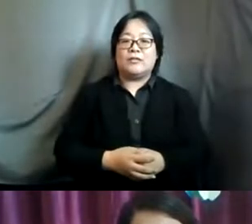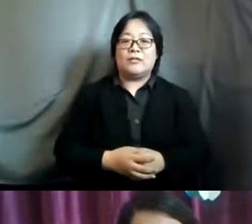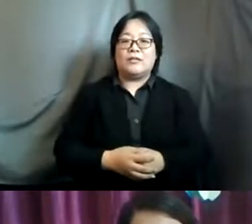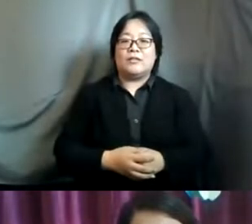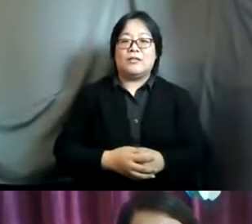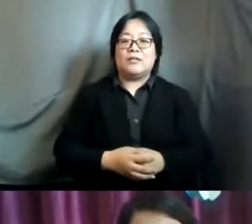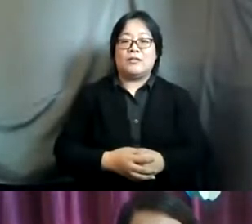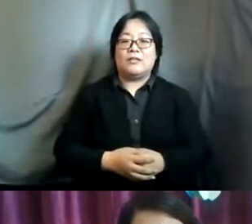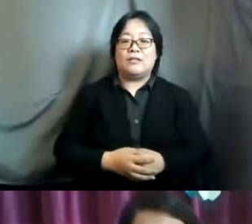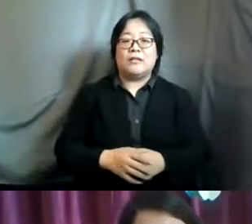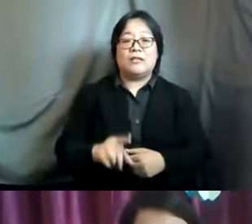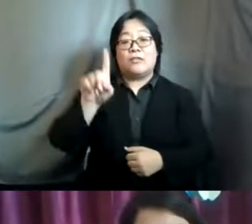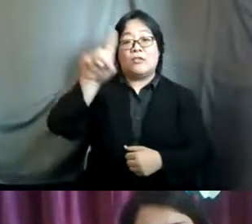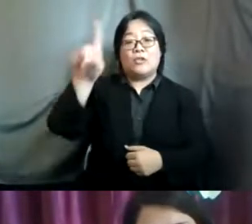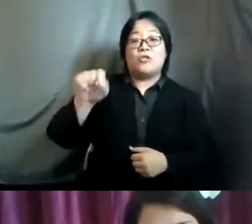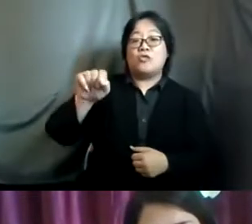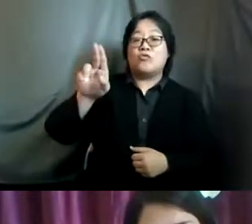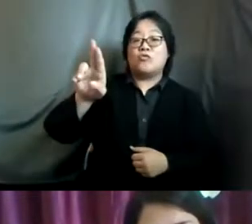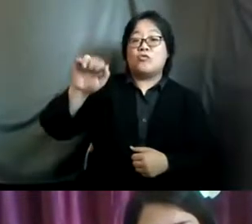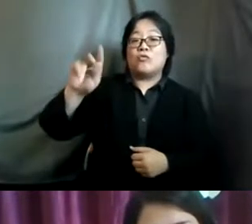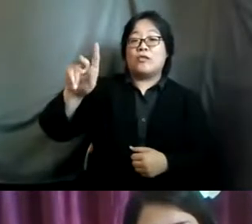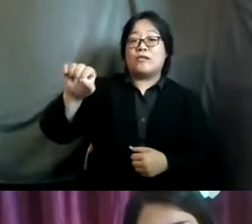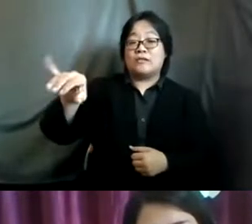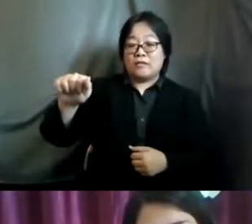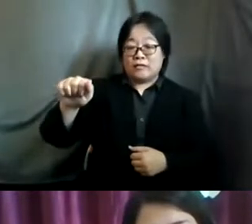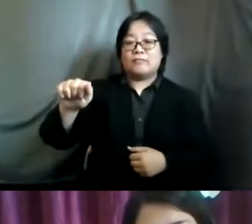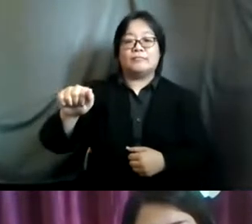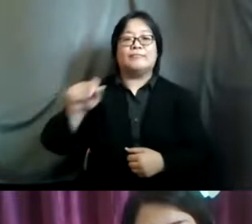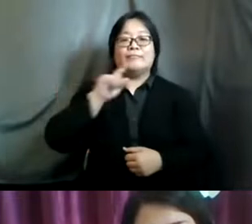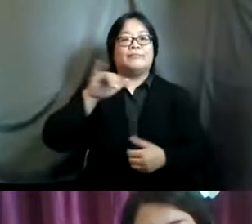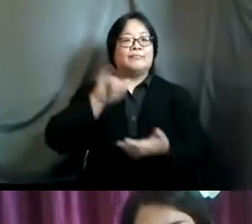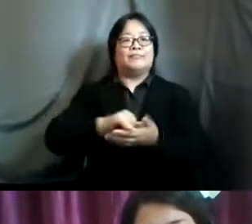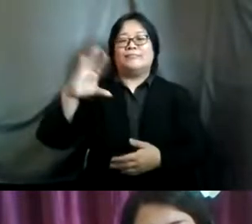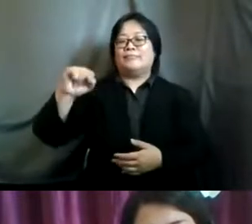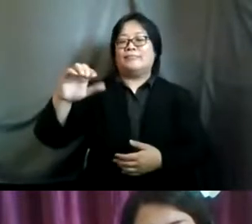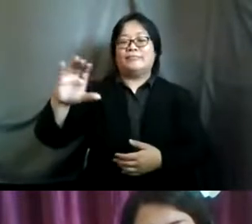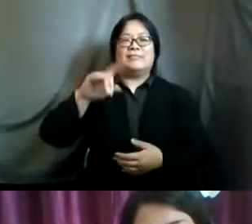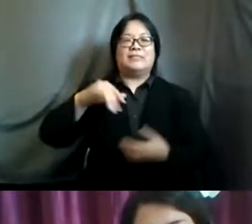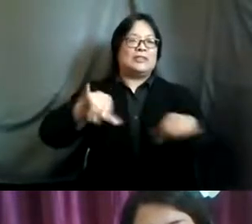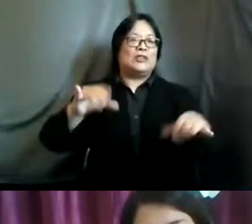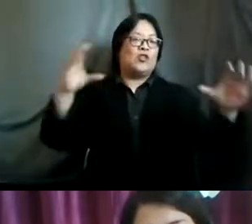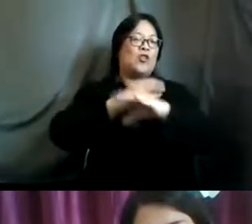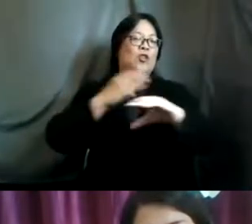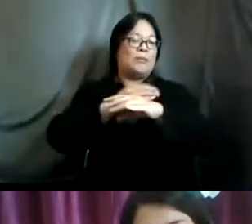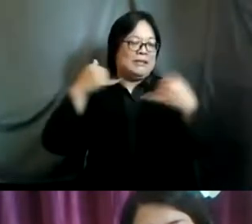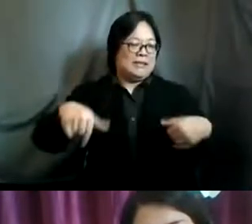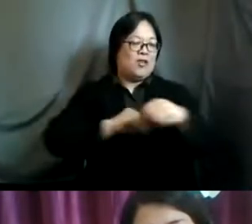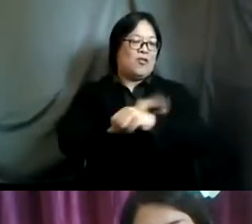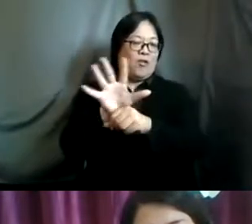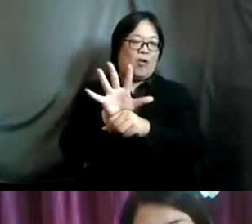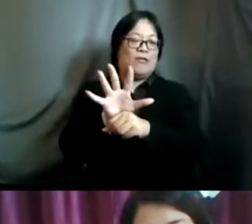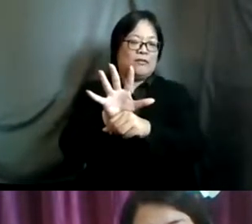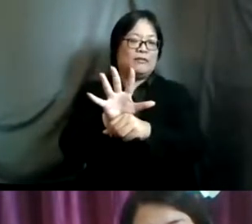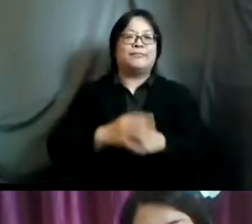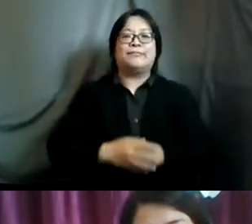um suraksha suraksha um delivery of psd continues to be a challenge and more so during the covert 19 pandemic related